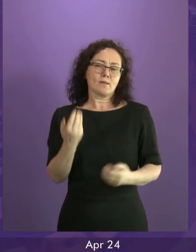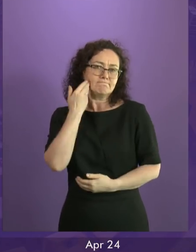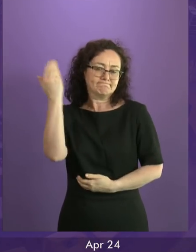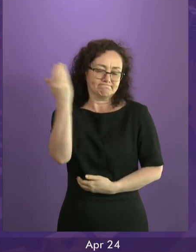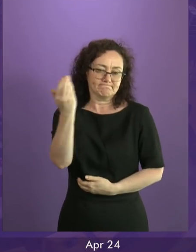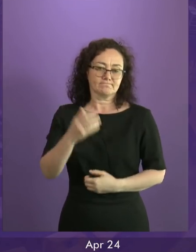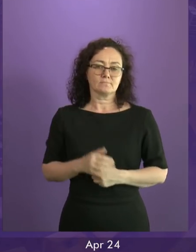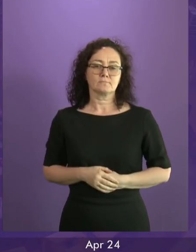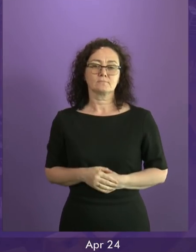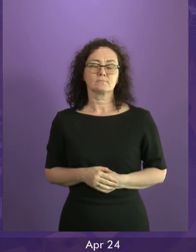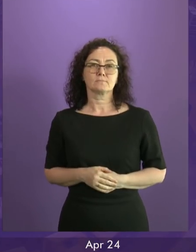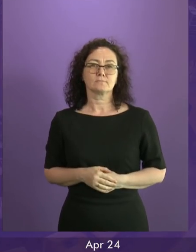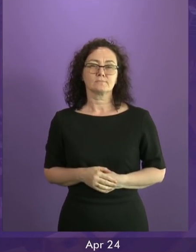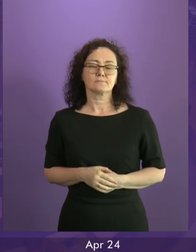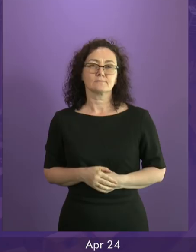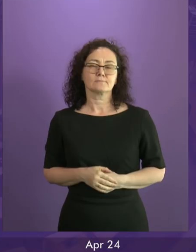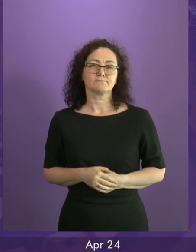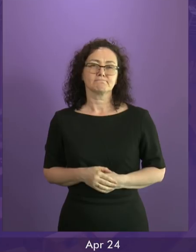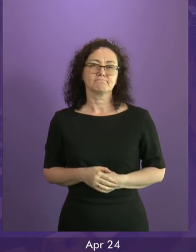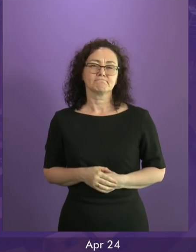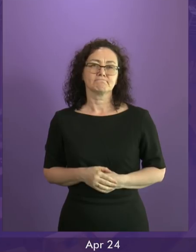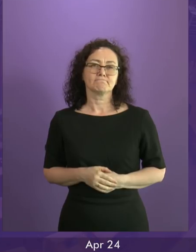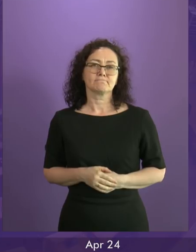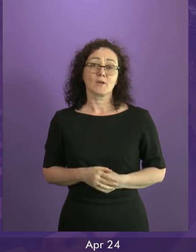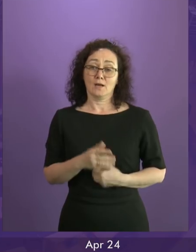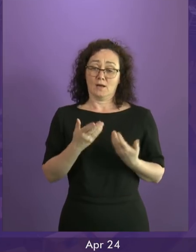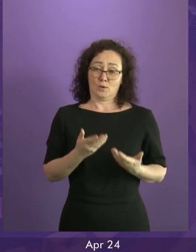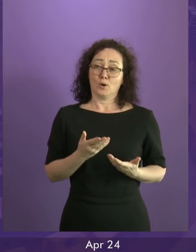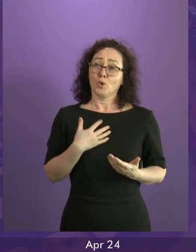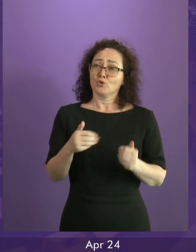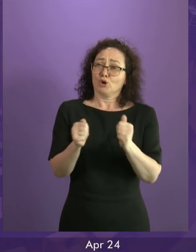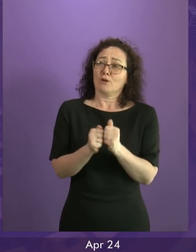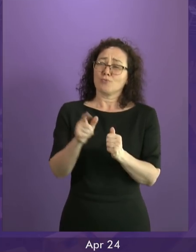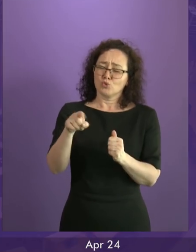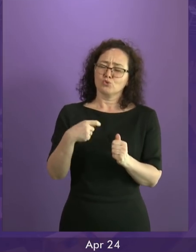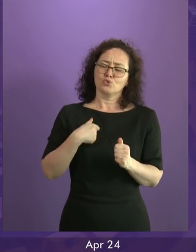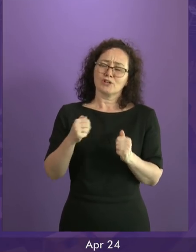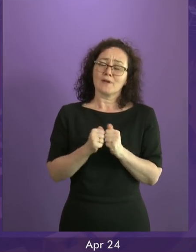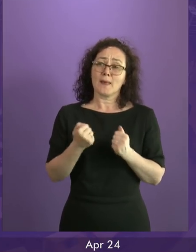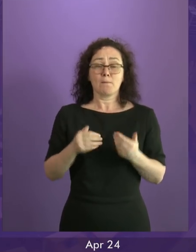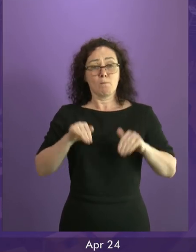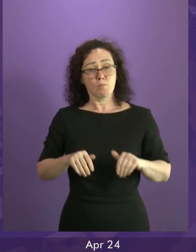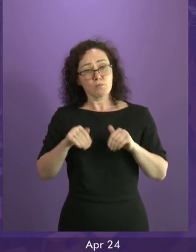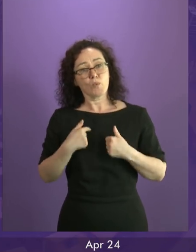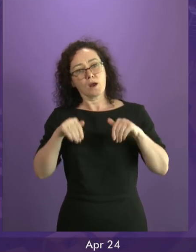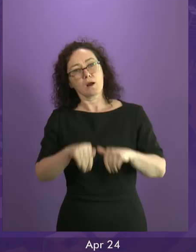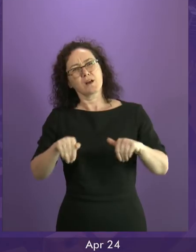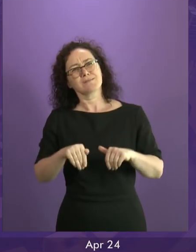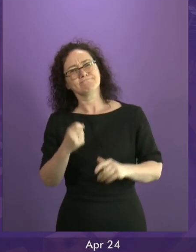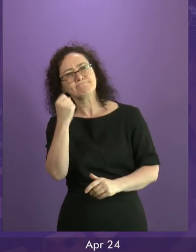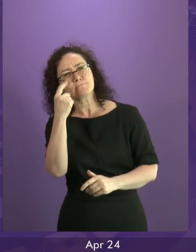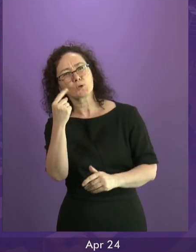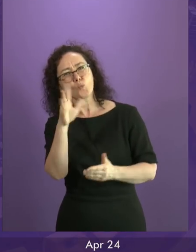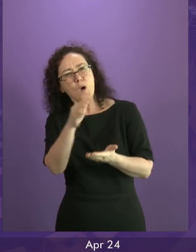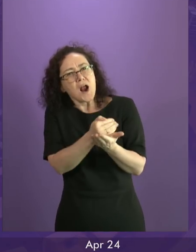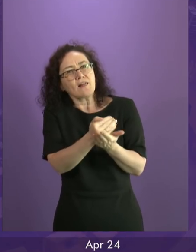that the significant point in all of this is that while we await any remote sense of clarity over Brexit from a Tory UK